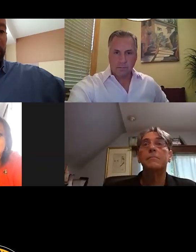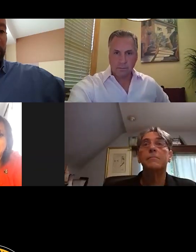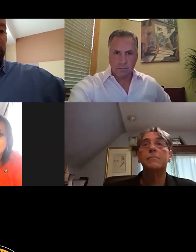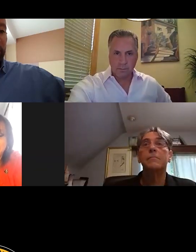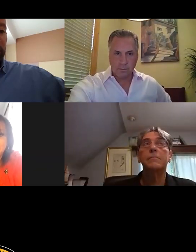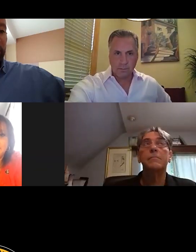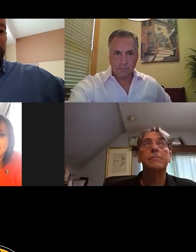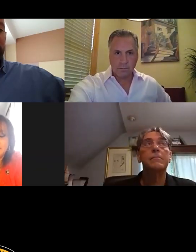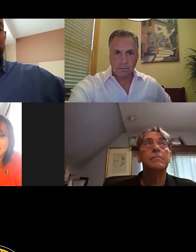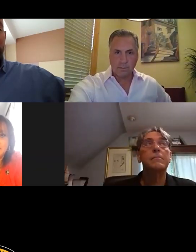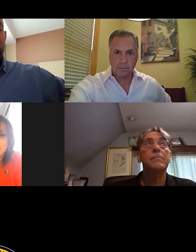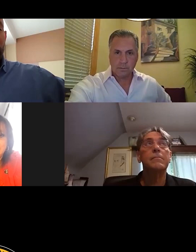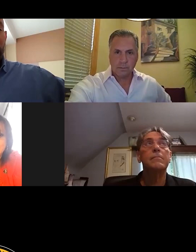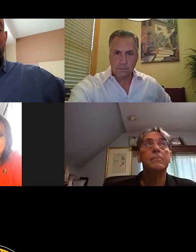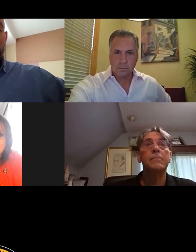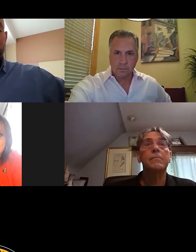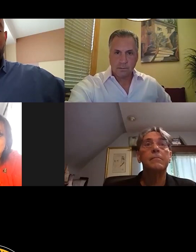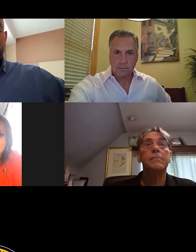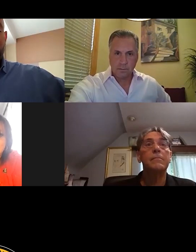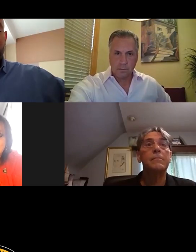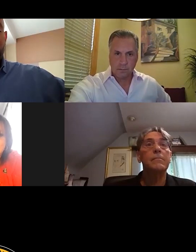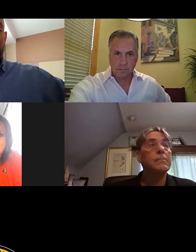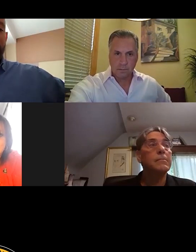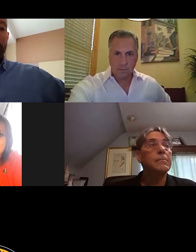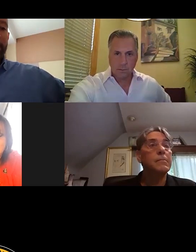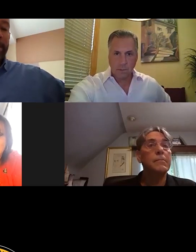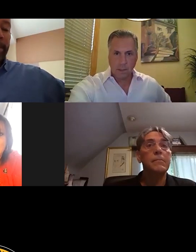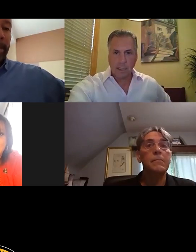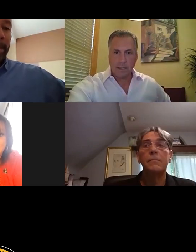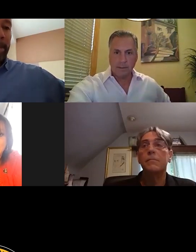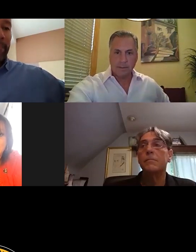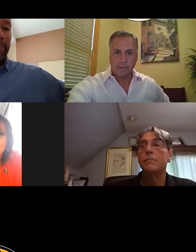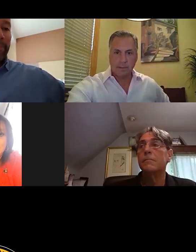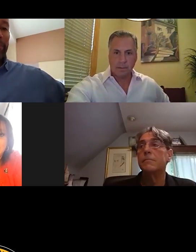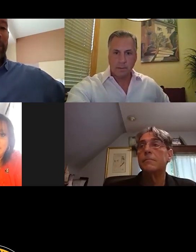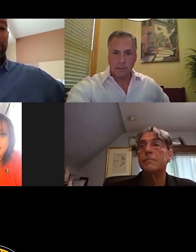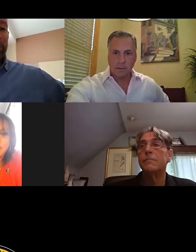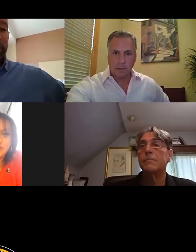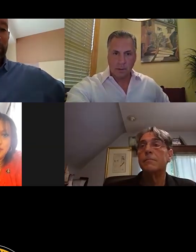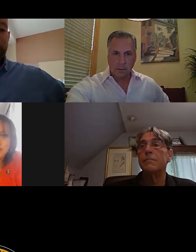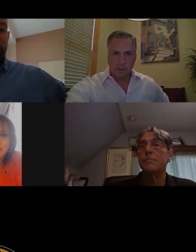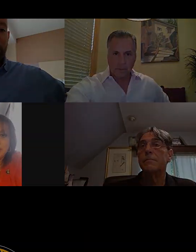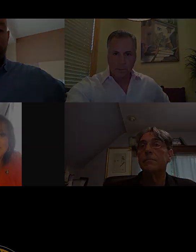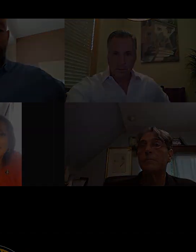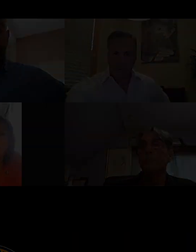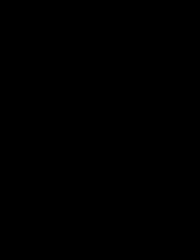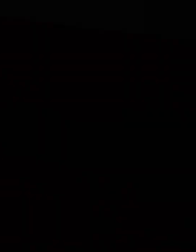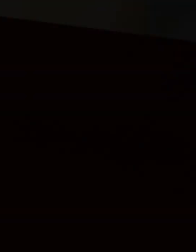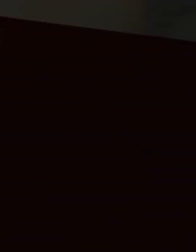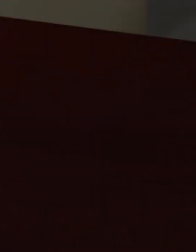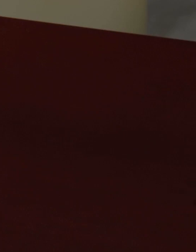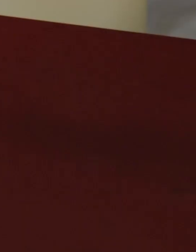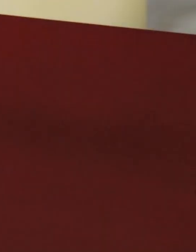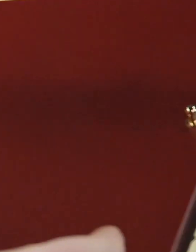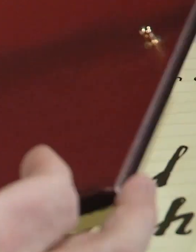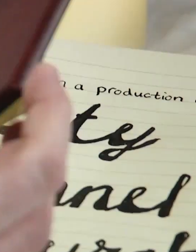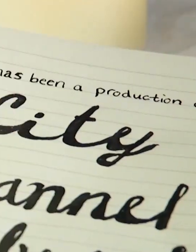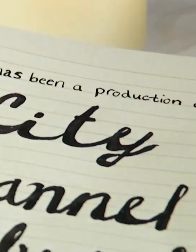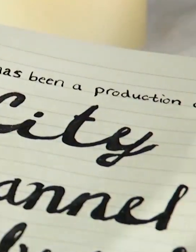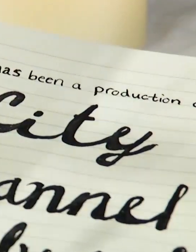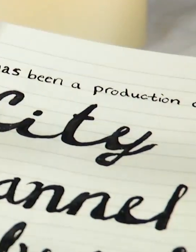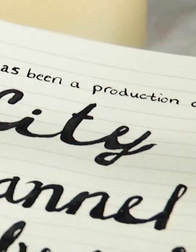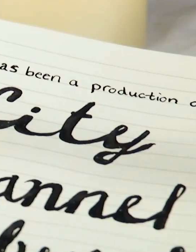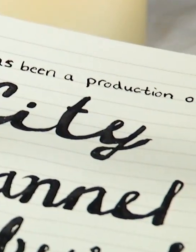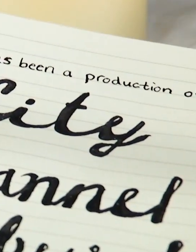Second. Second. All those in favor say aye. Aye. We are adjourned. Thank you all. Thank you.